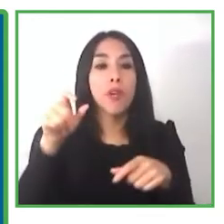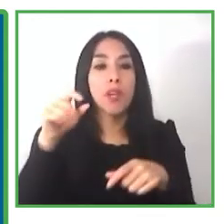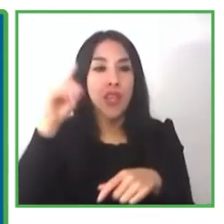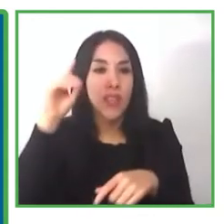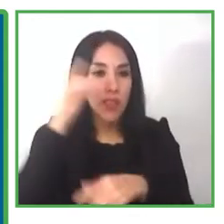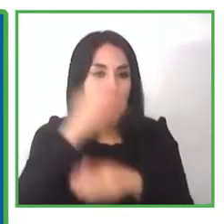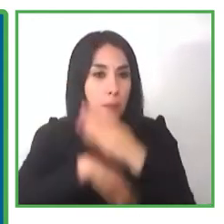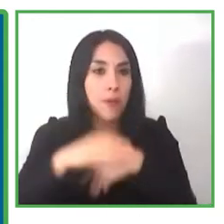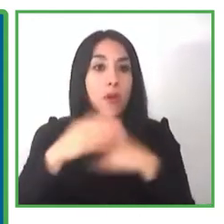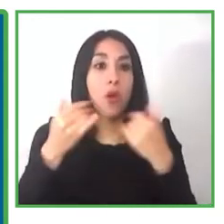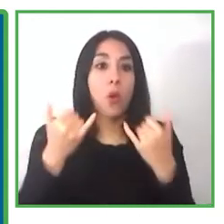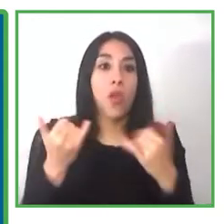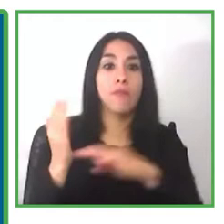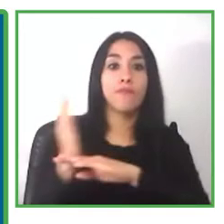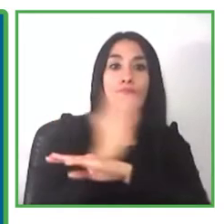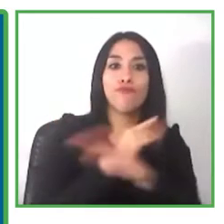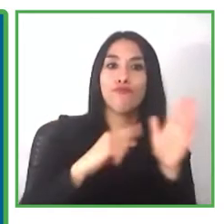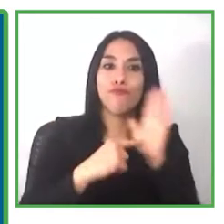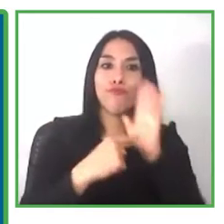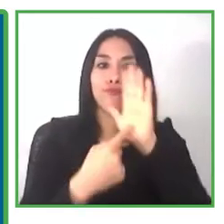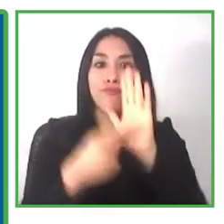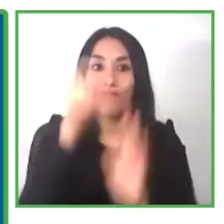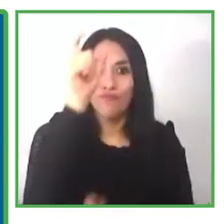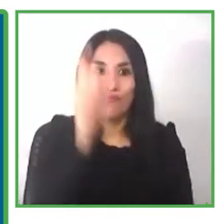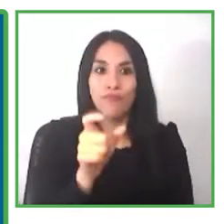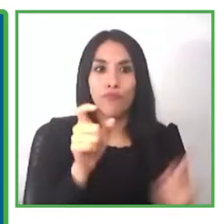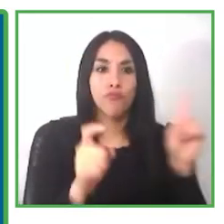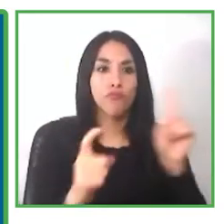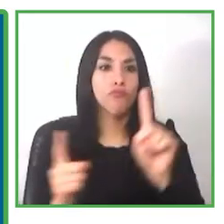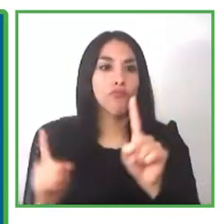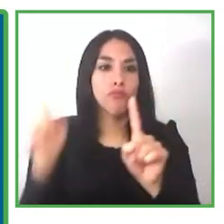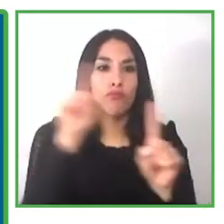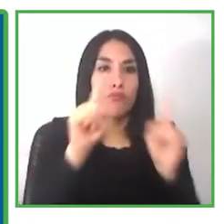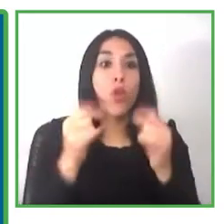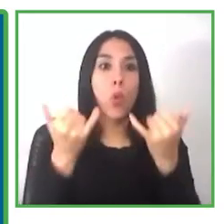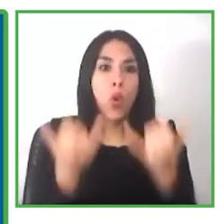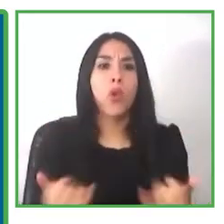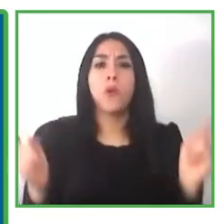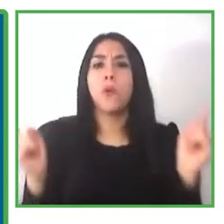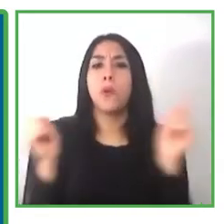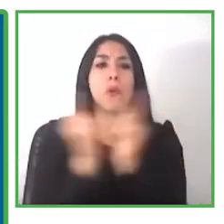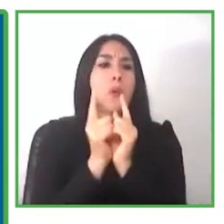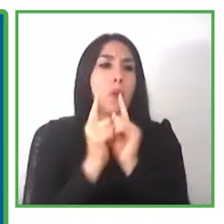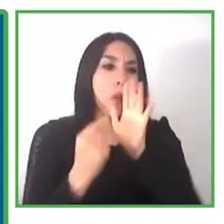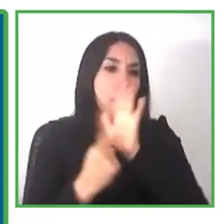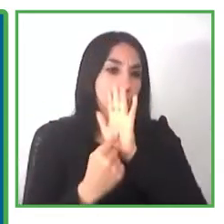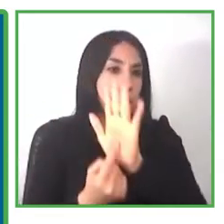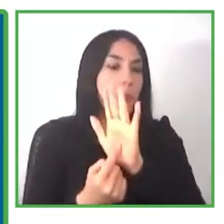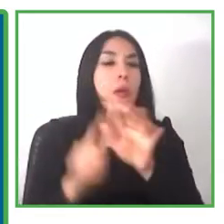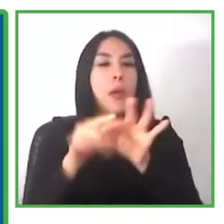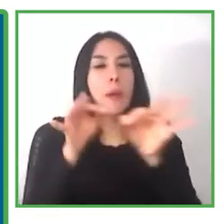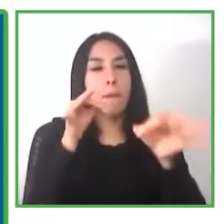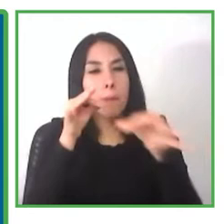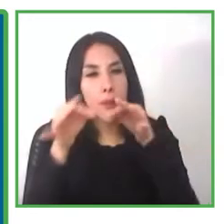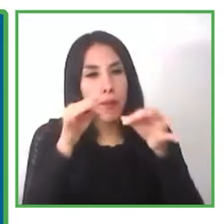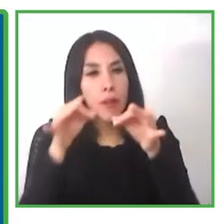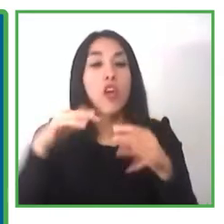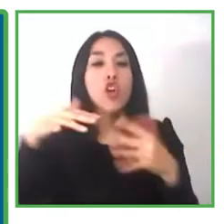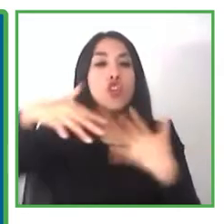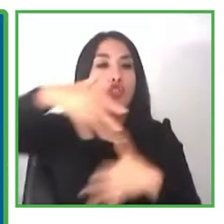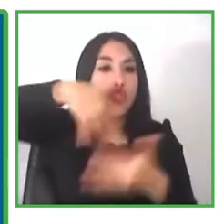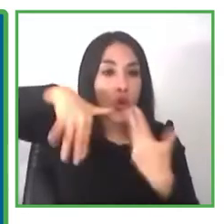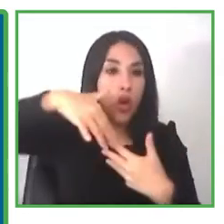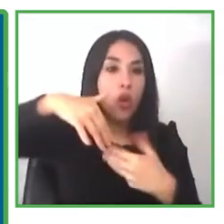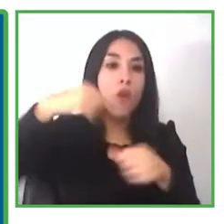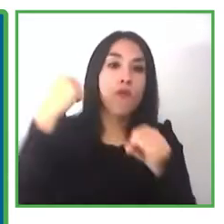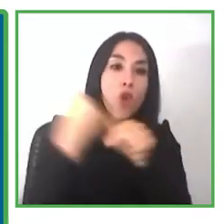disabilities so before introducing everybody everybody today i want to give you a brief introduction about the people um about